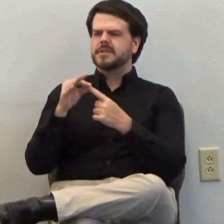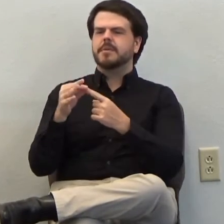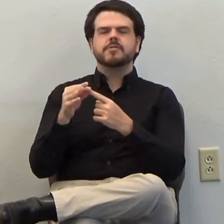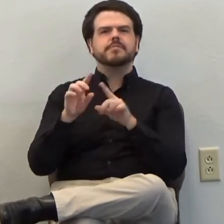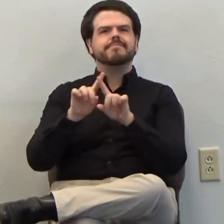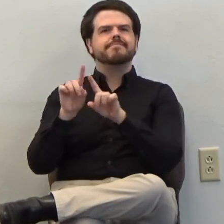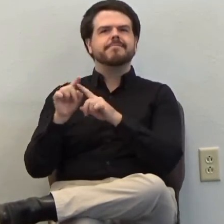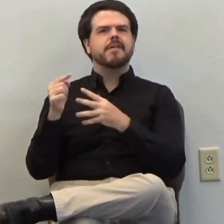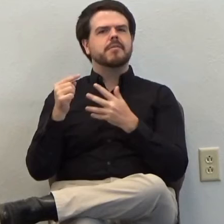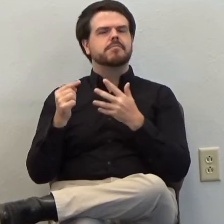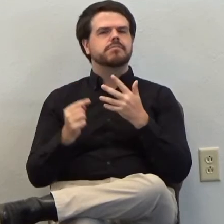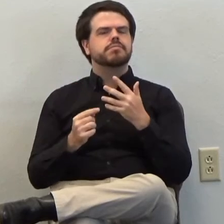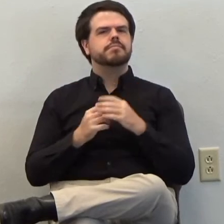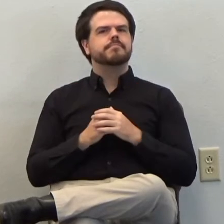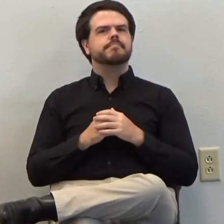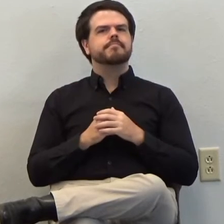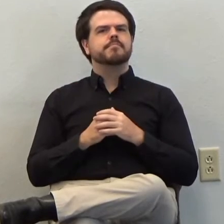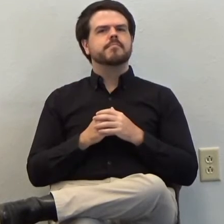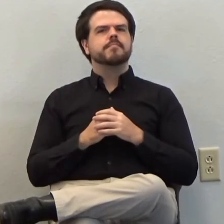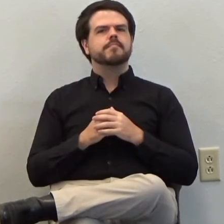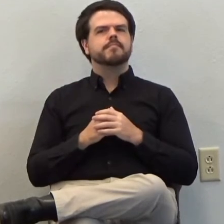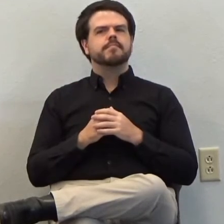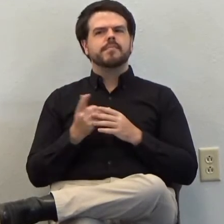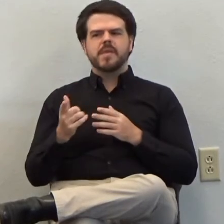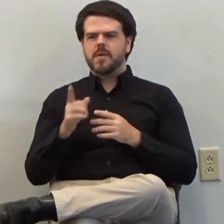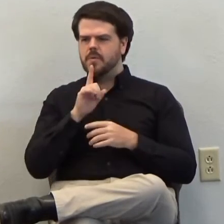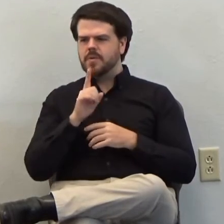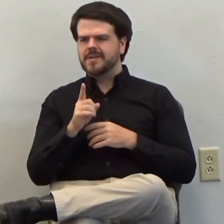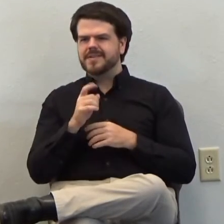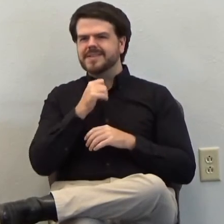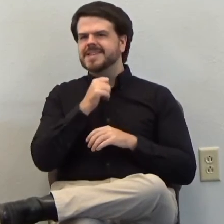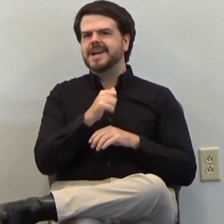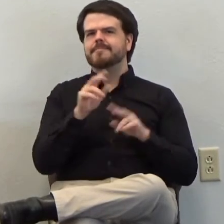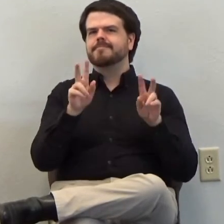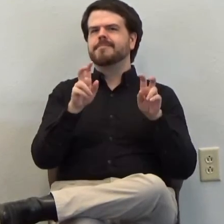that are if I may put it this way outside the ordinary